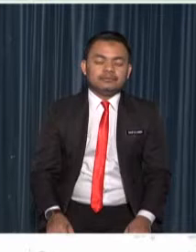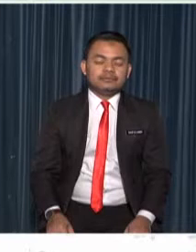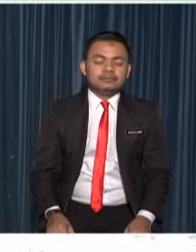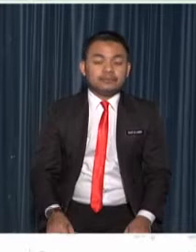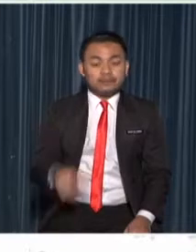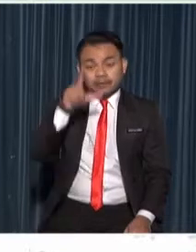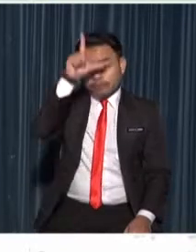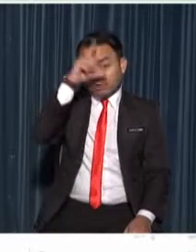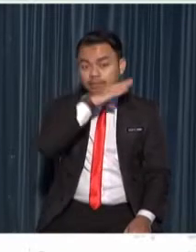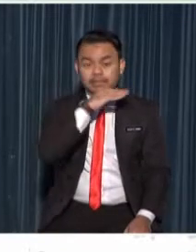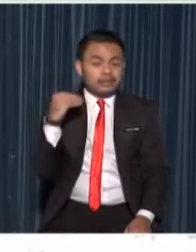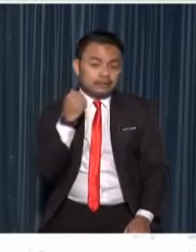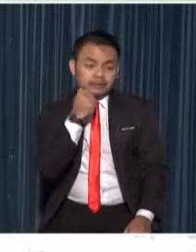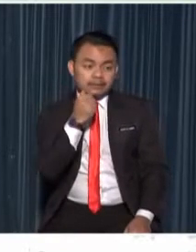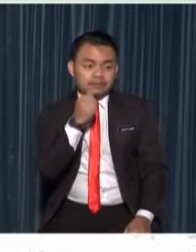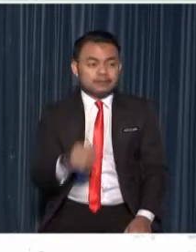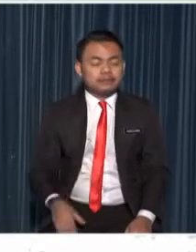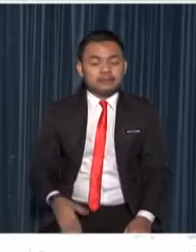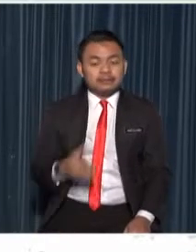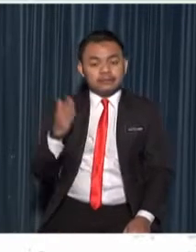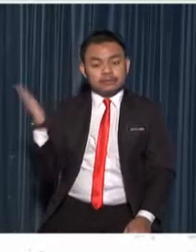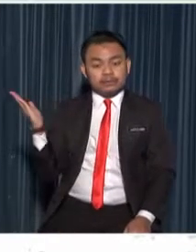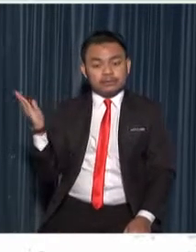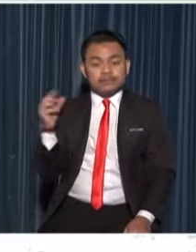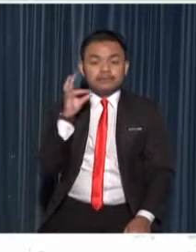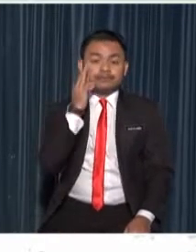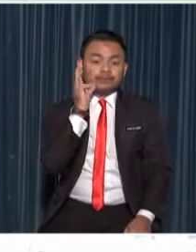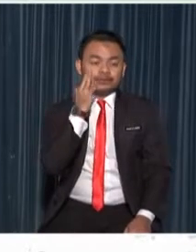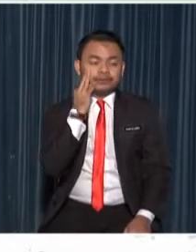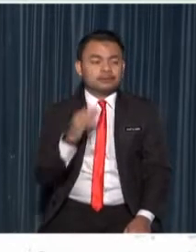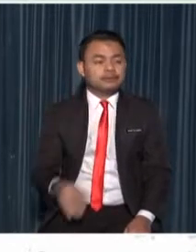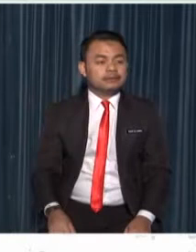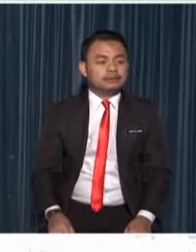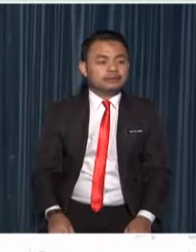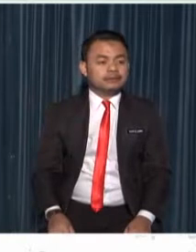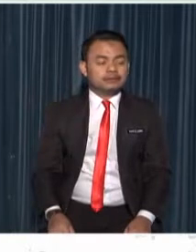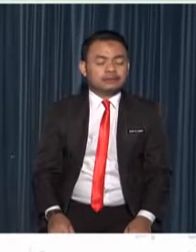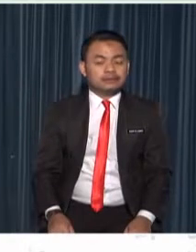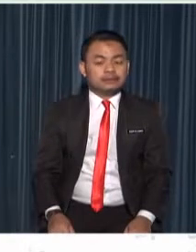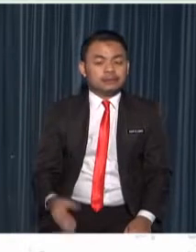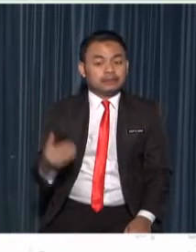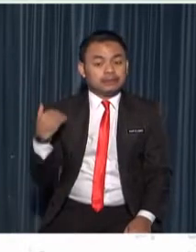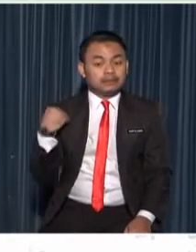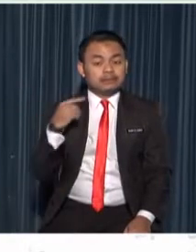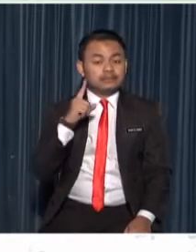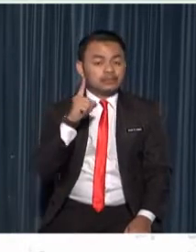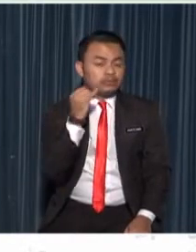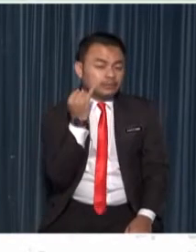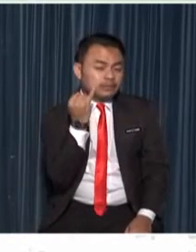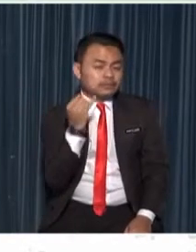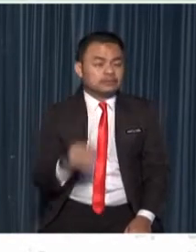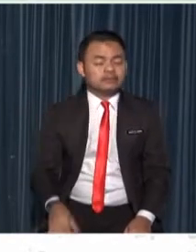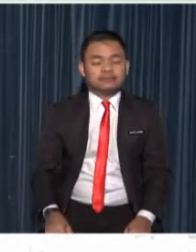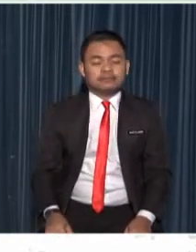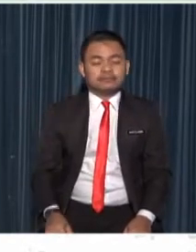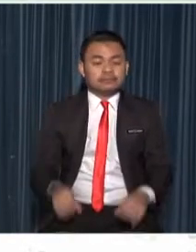boys and girls look at these fruits they have only one seed can